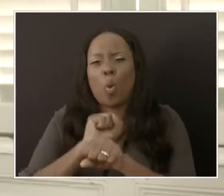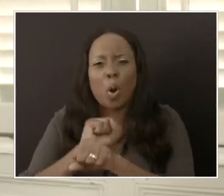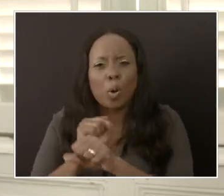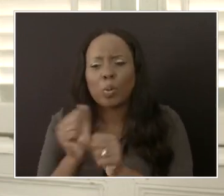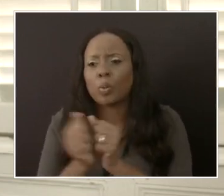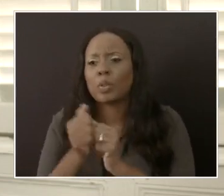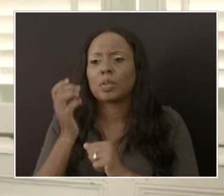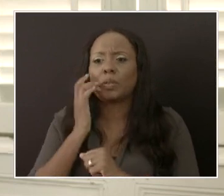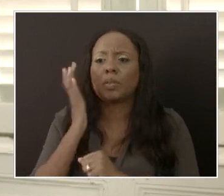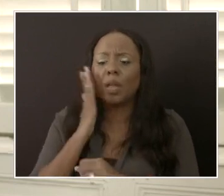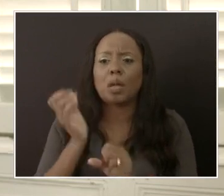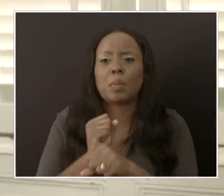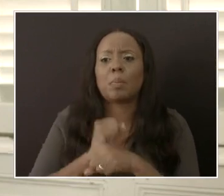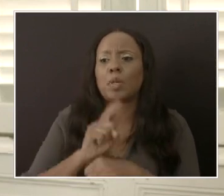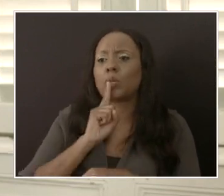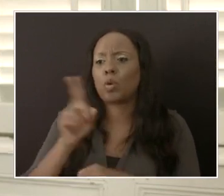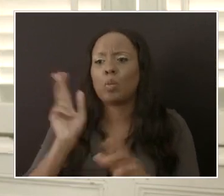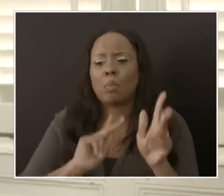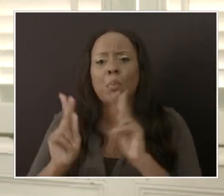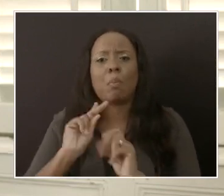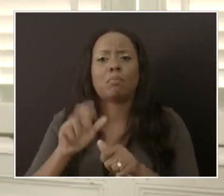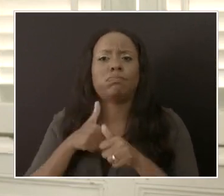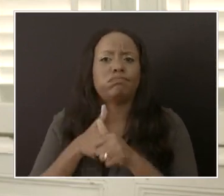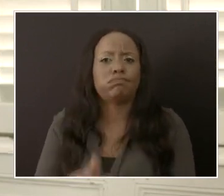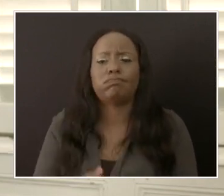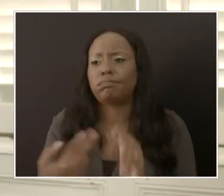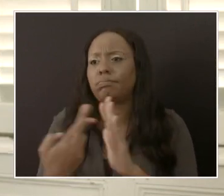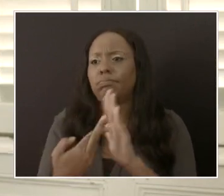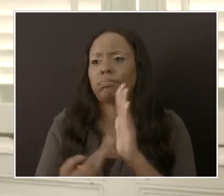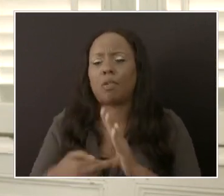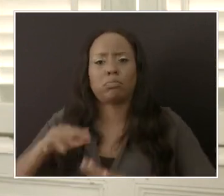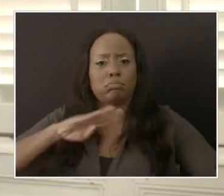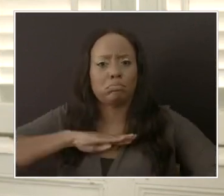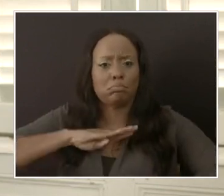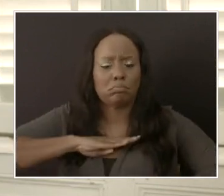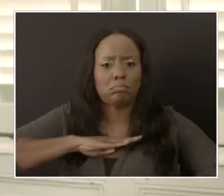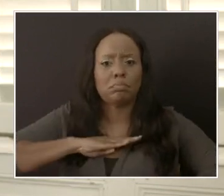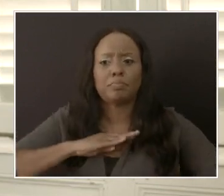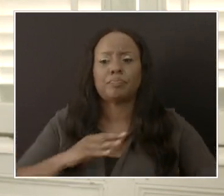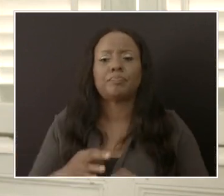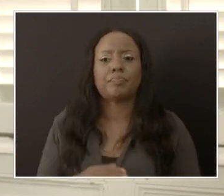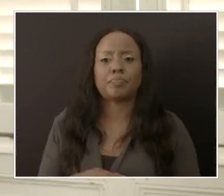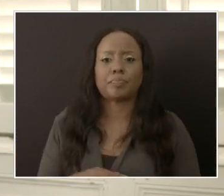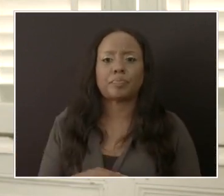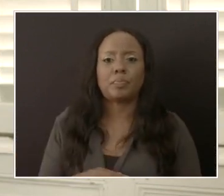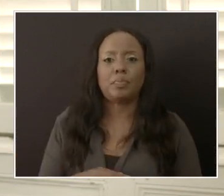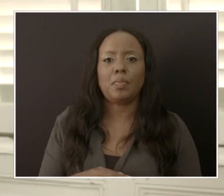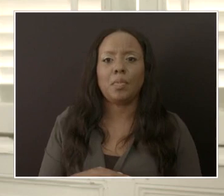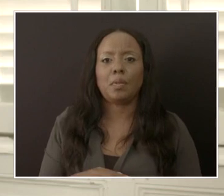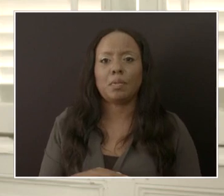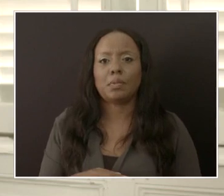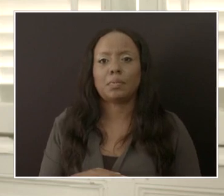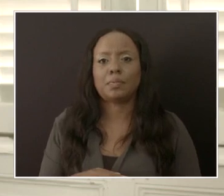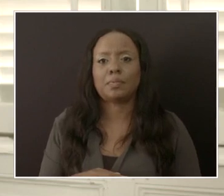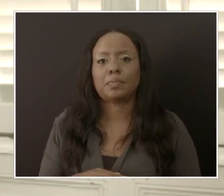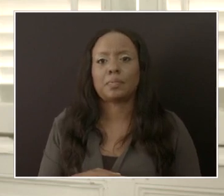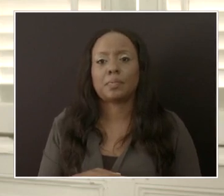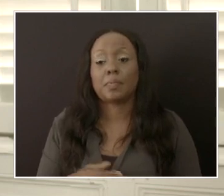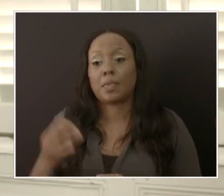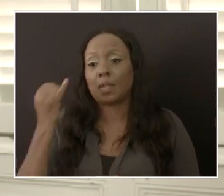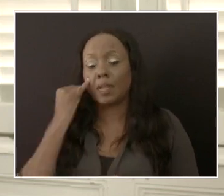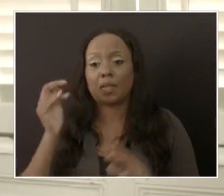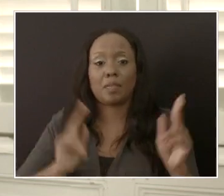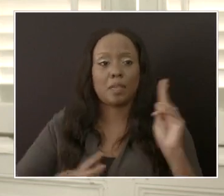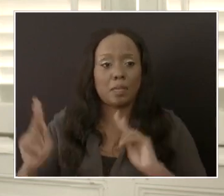that all protocols with reference to positive persons were met. So if there are any persons who are unsure